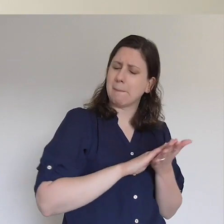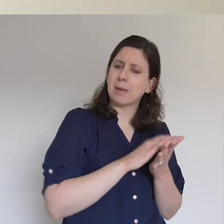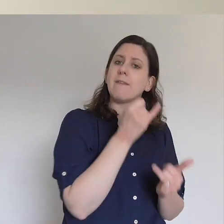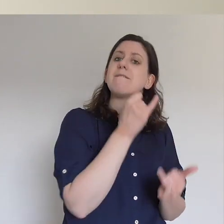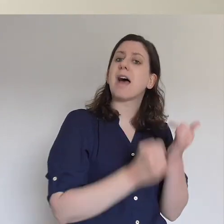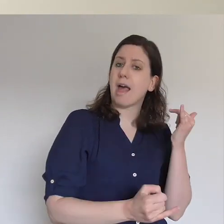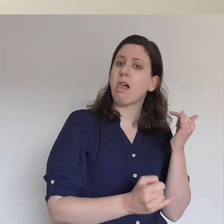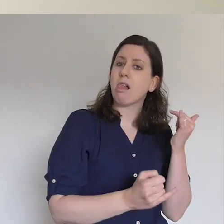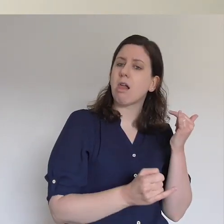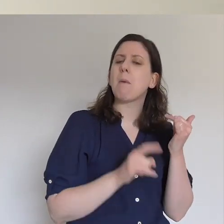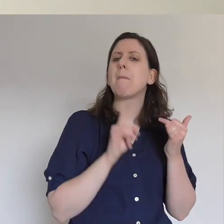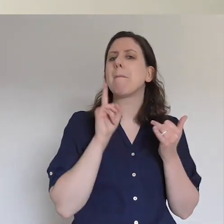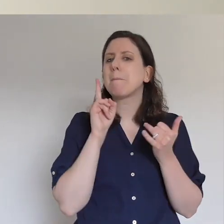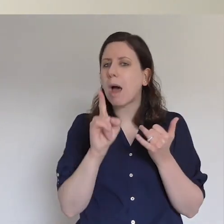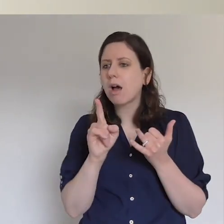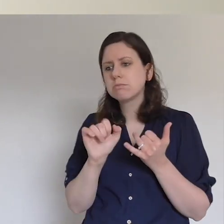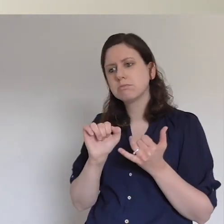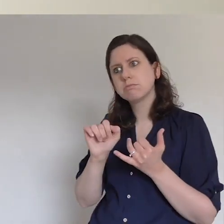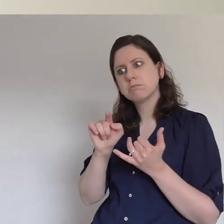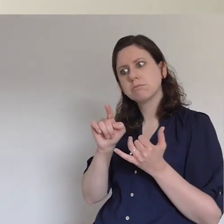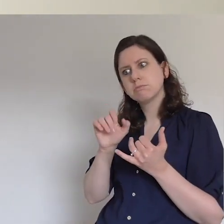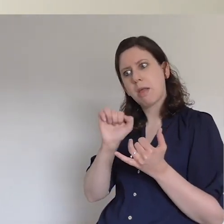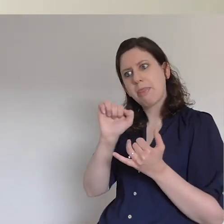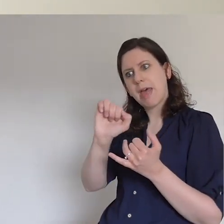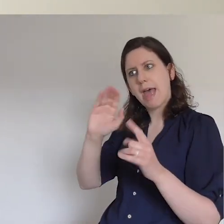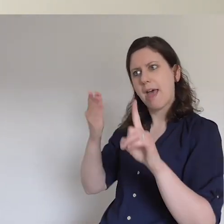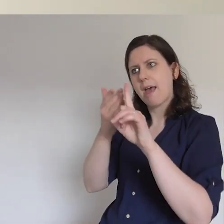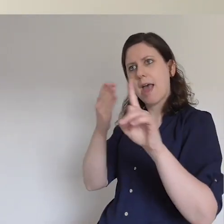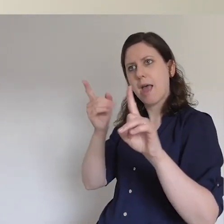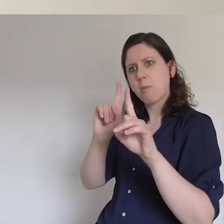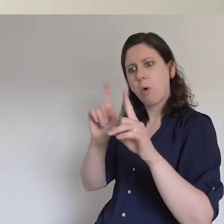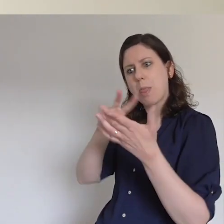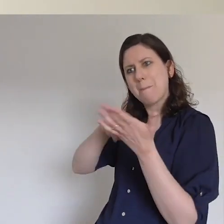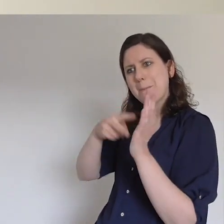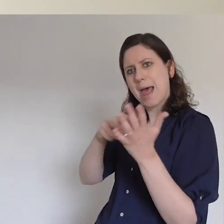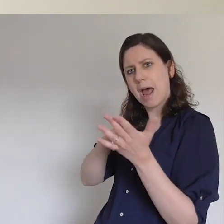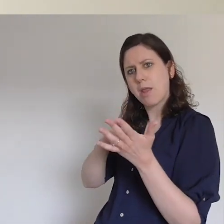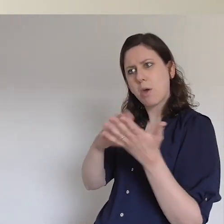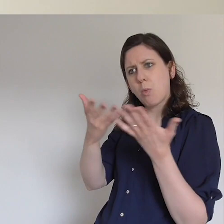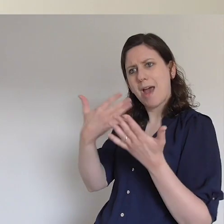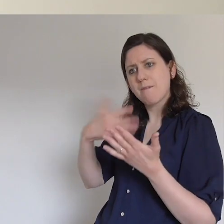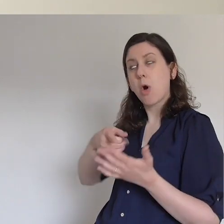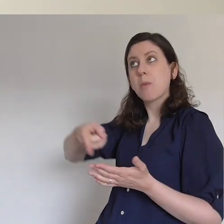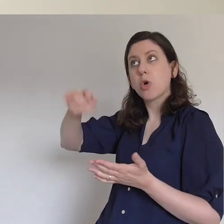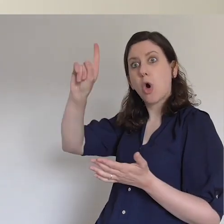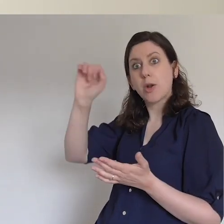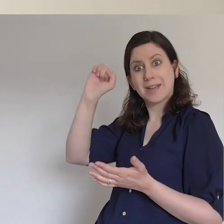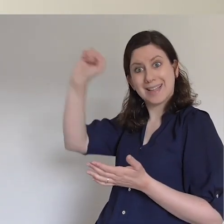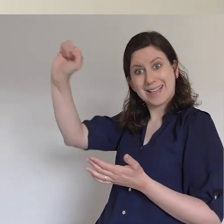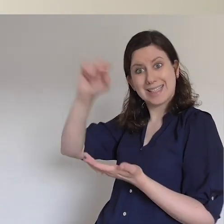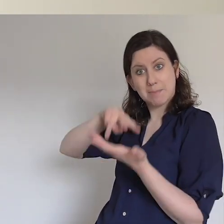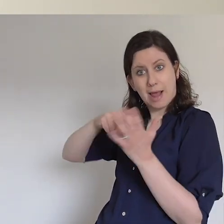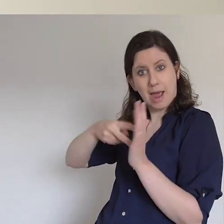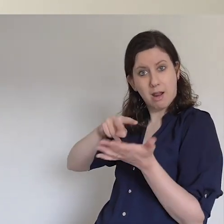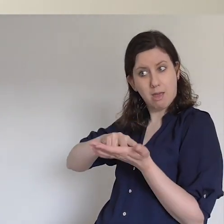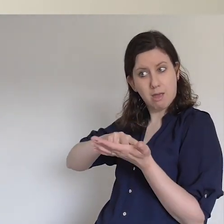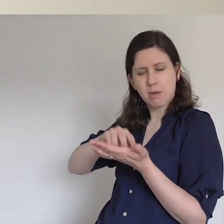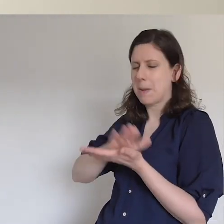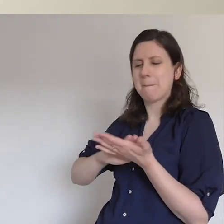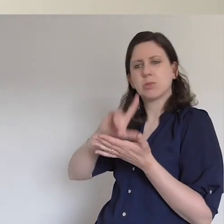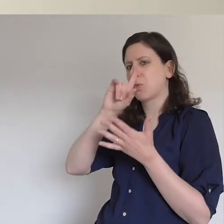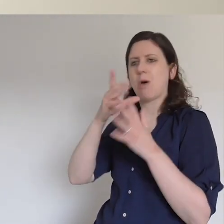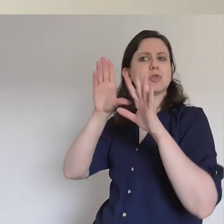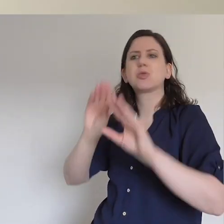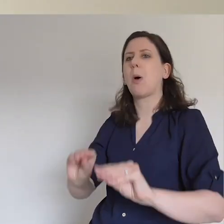But, if it is from God, you will not be able to stop these men. You will only find